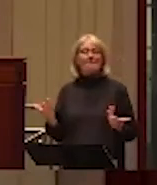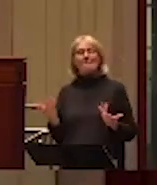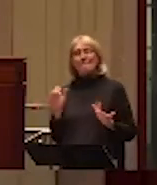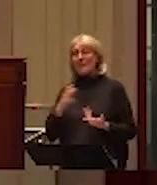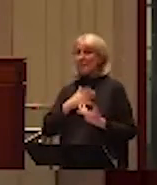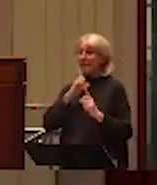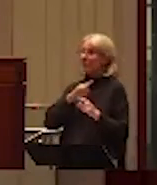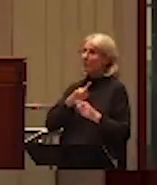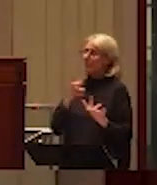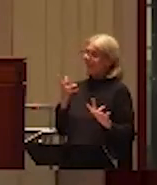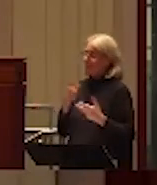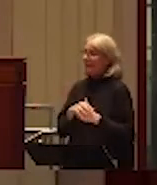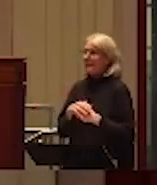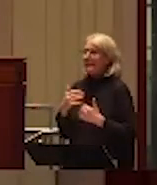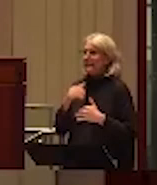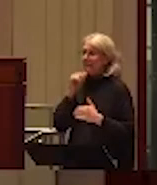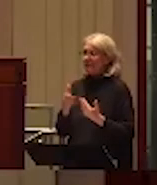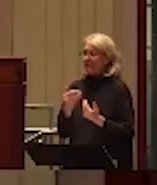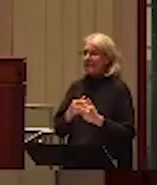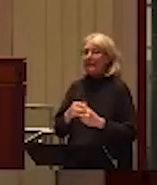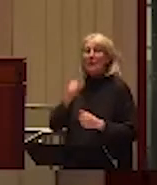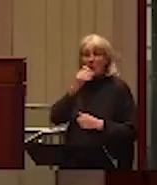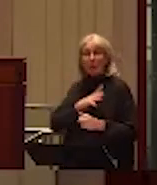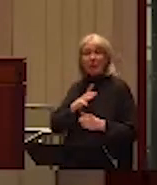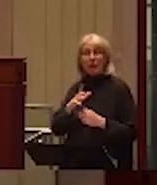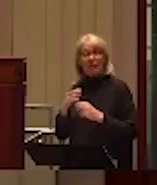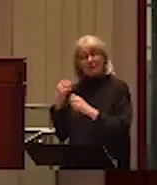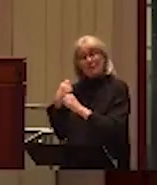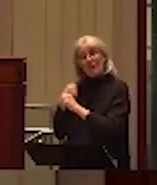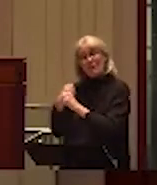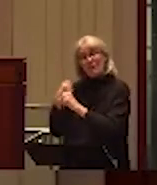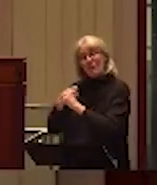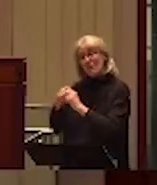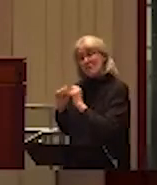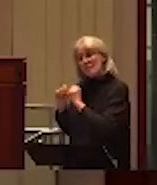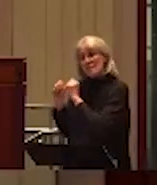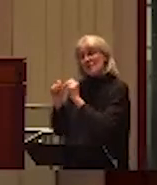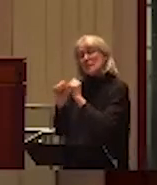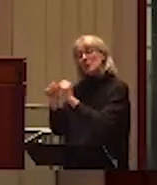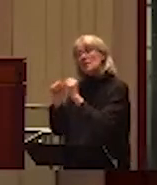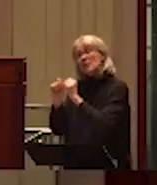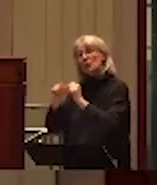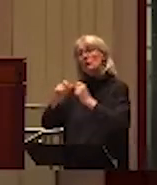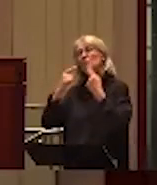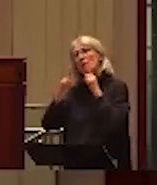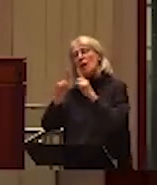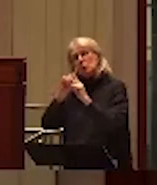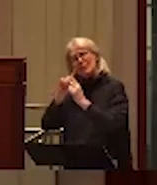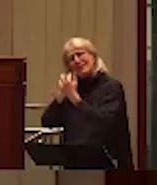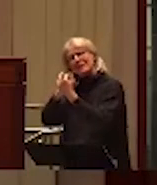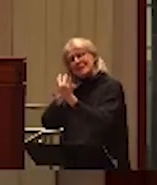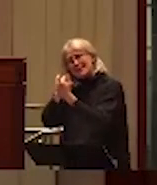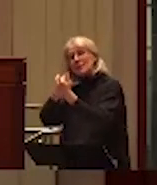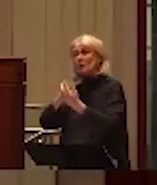bring this issue forward, to be taken seriously, to be believed, to establish resources. And even